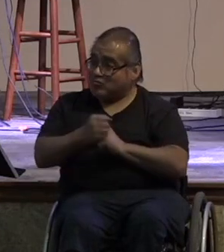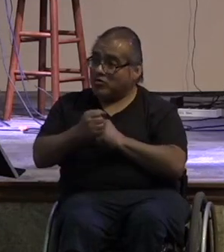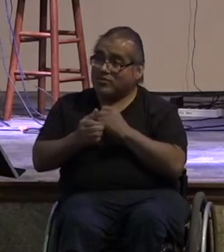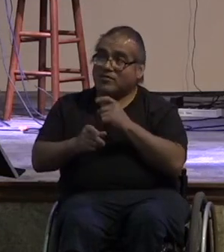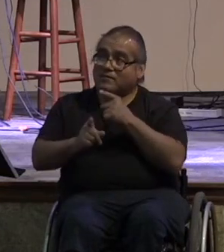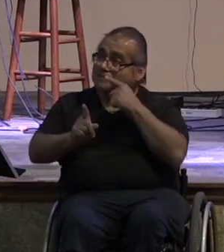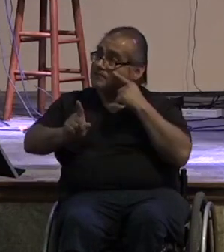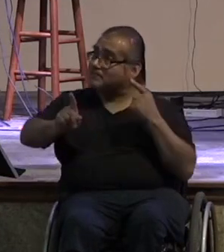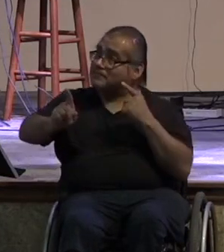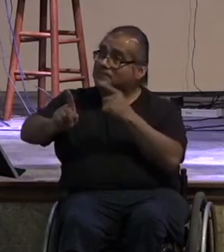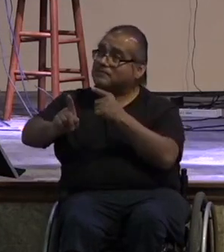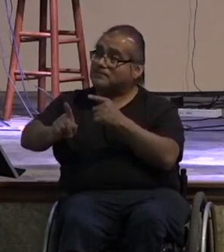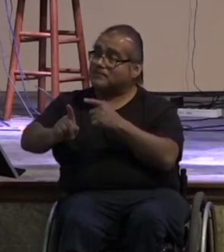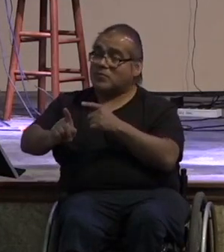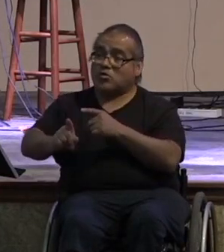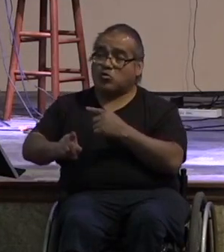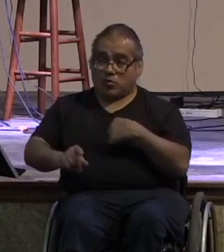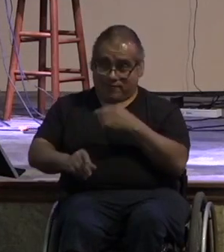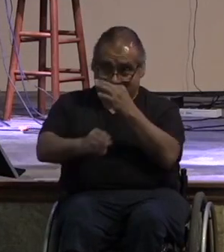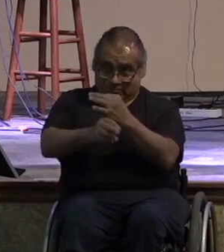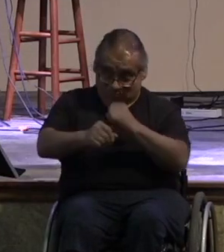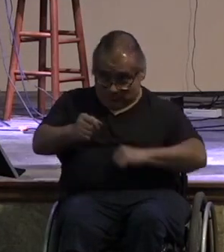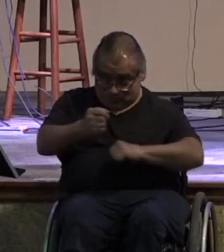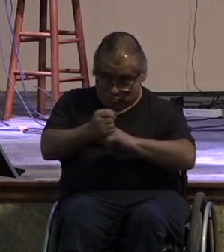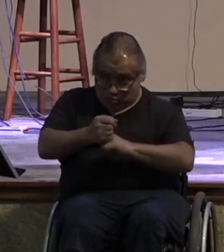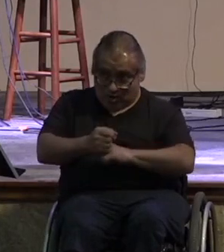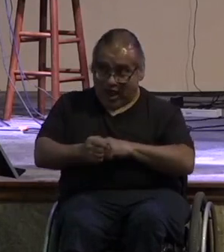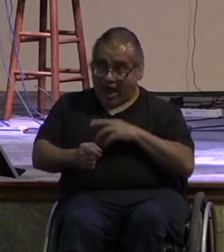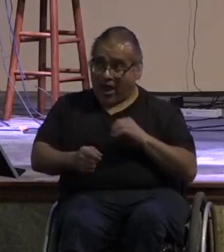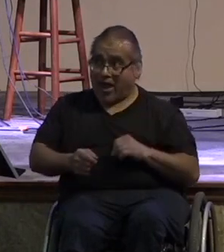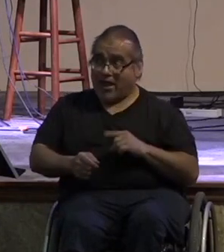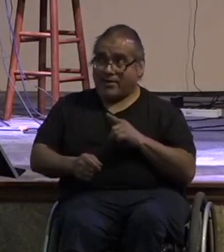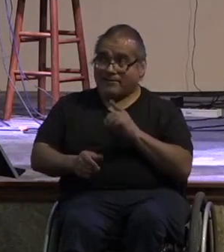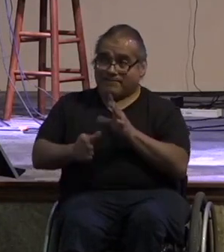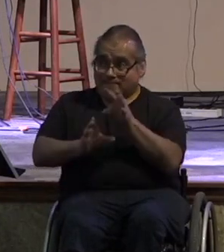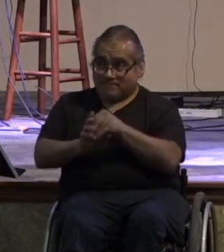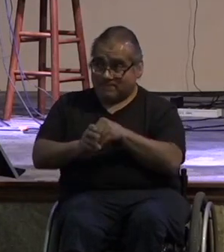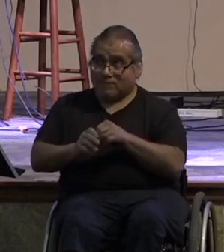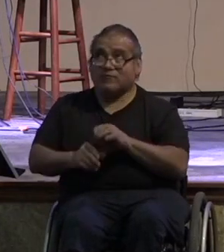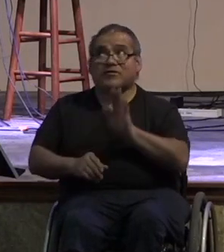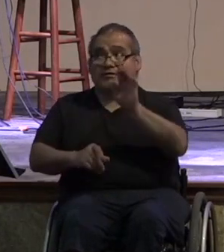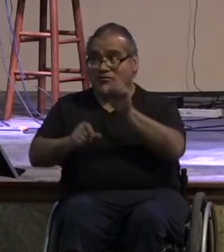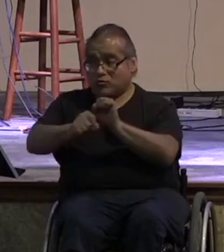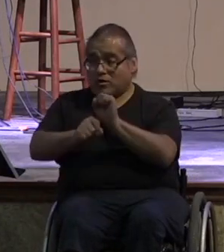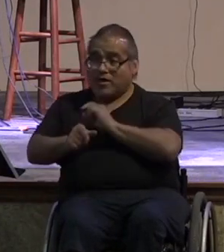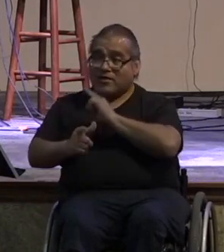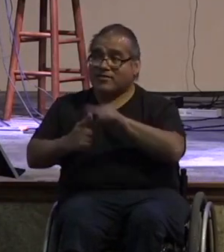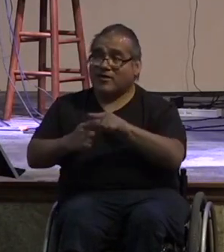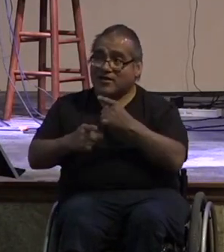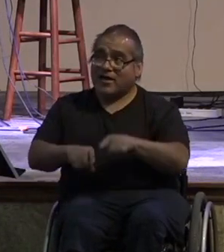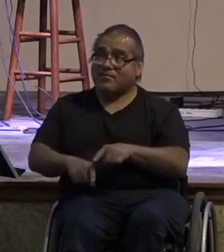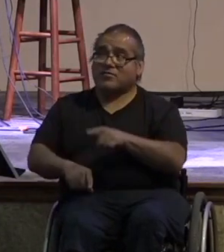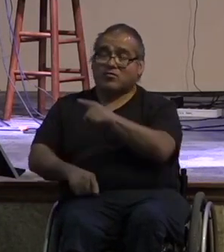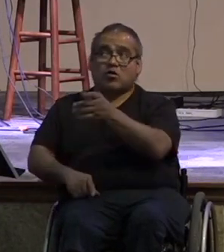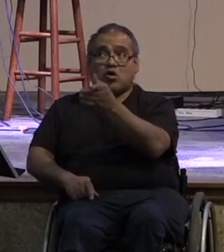and as we faithfully give and support this mission god is going to amplify what we give and what we devote ourselves